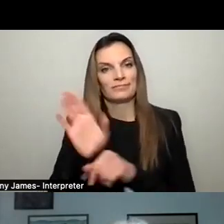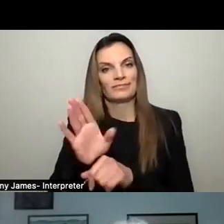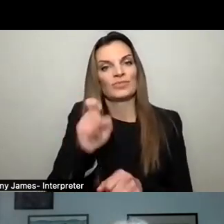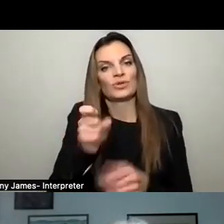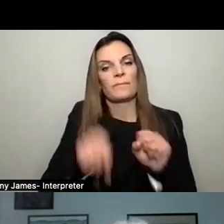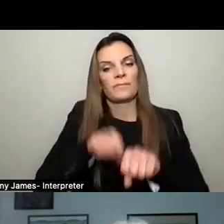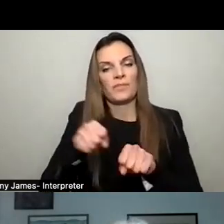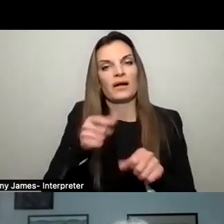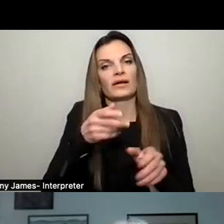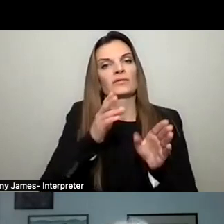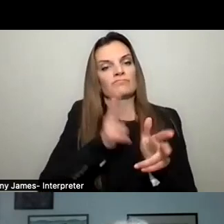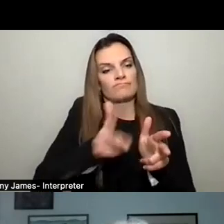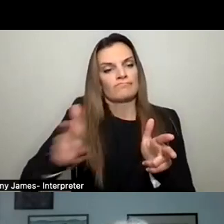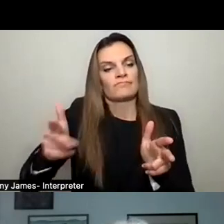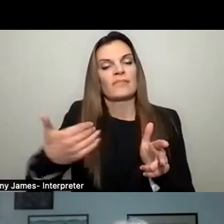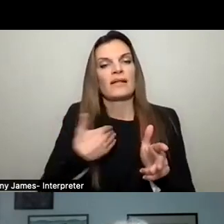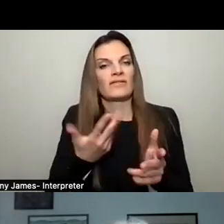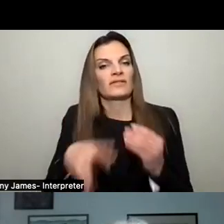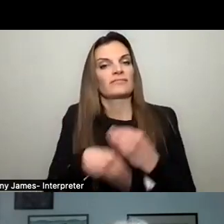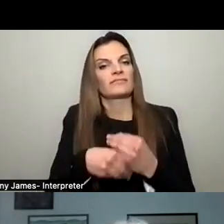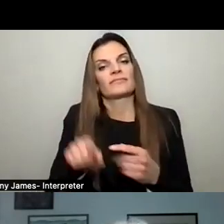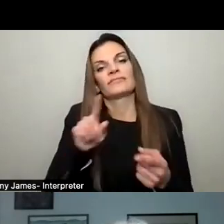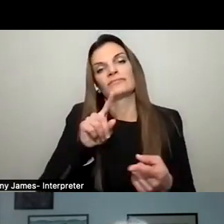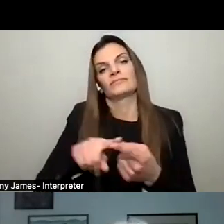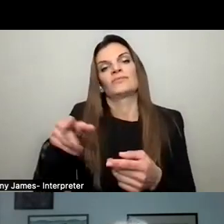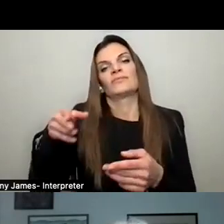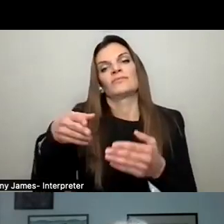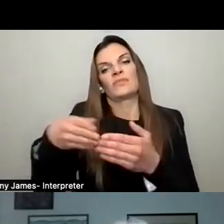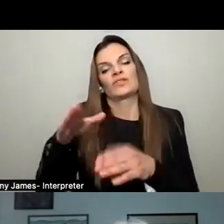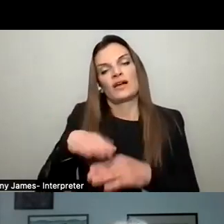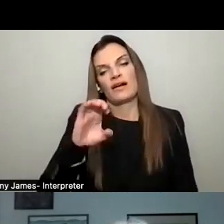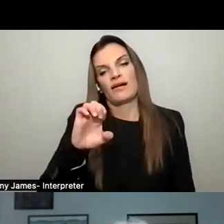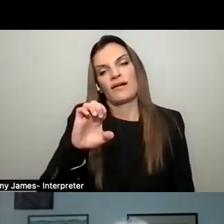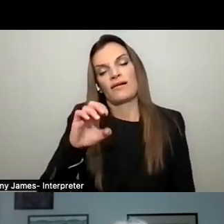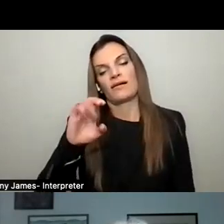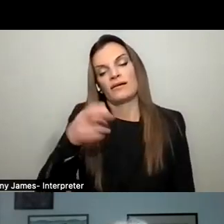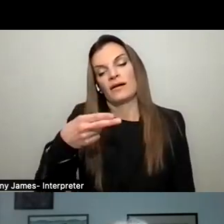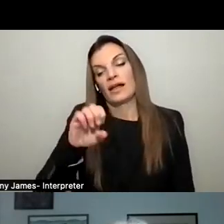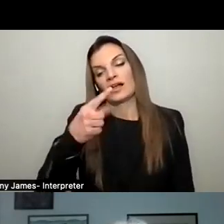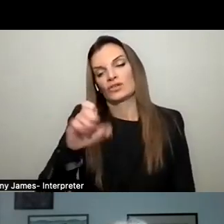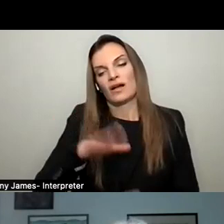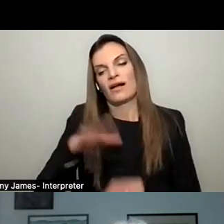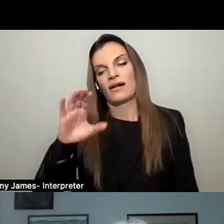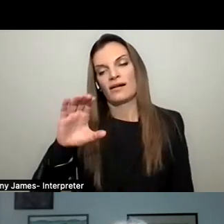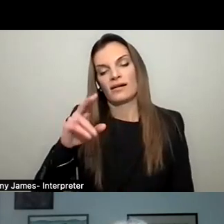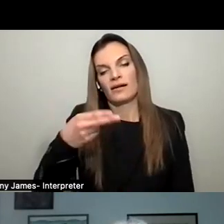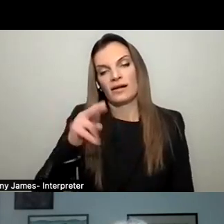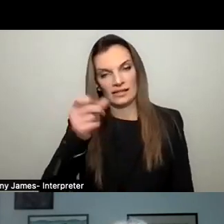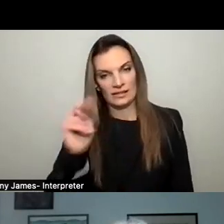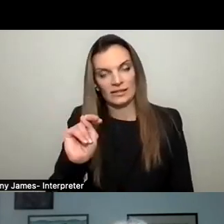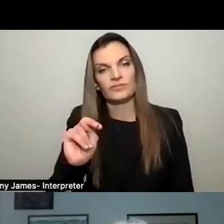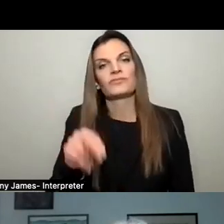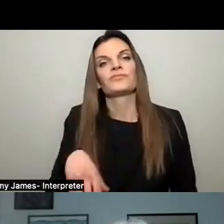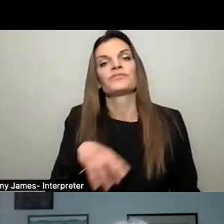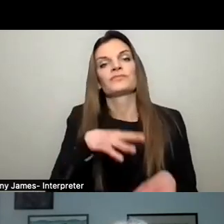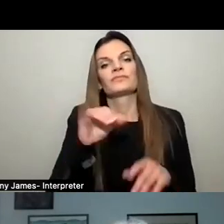and improving our sidewalks all the way down to the edge on Hudson, not stopping part of the way through the village. We need to make sure that the sidewalks also extend